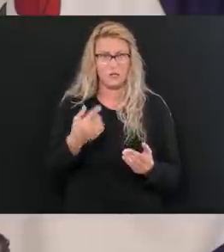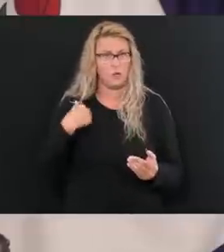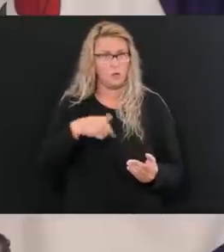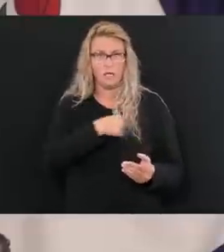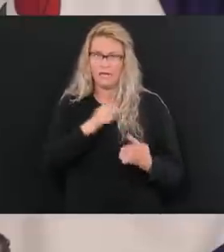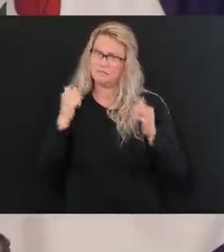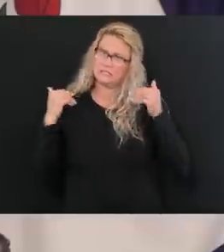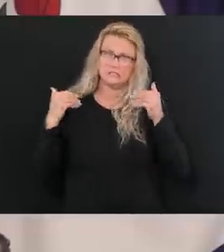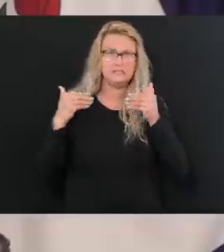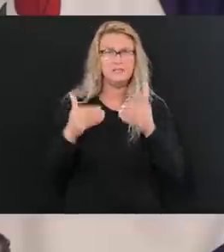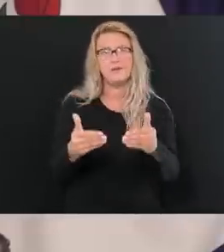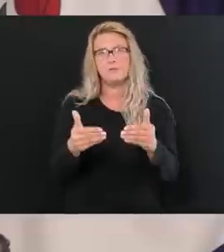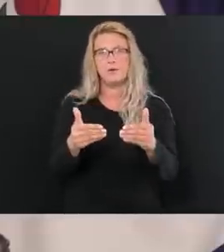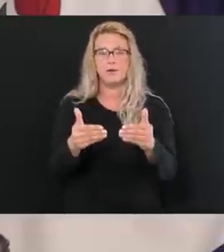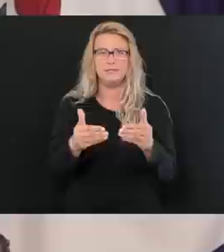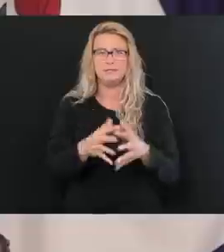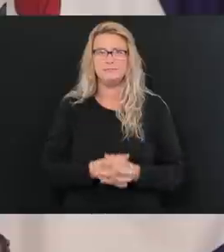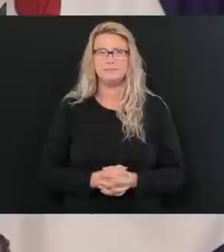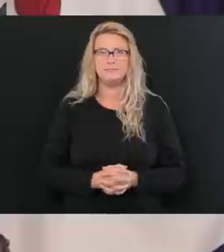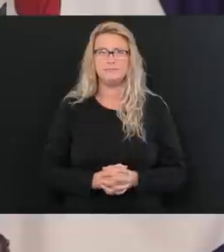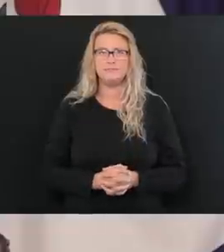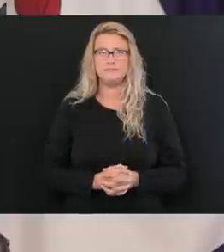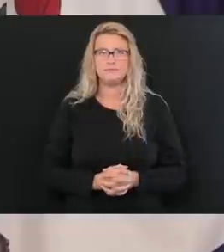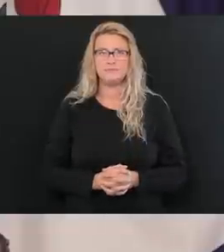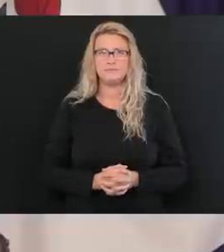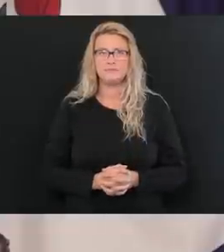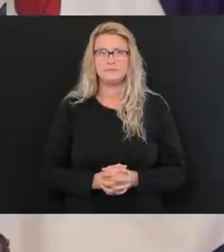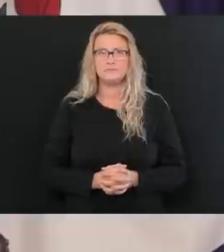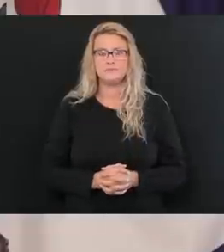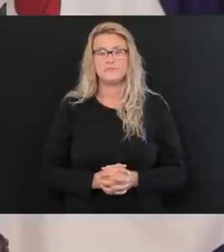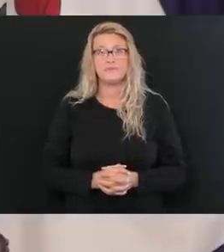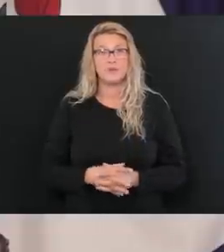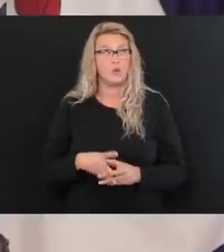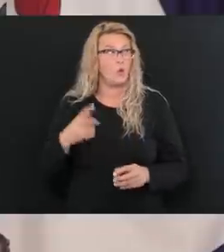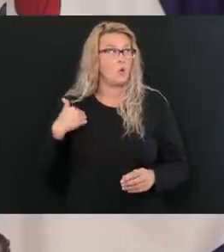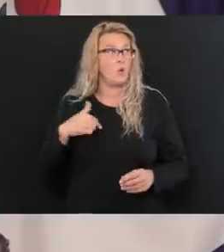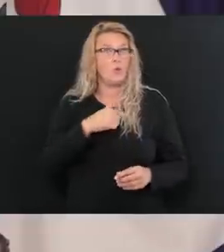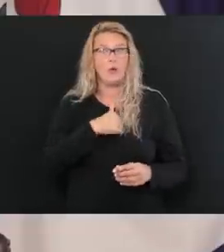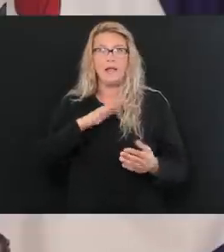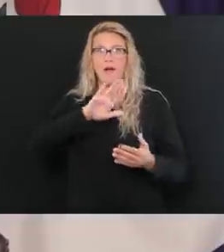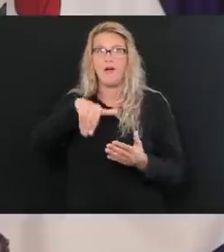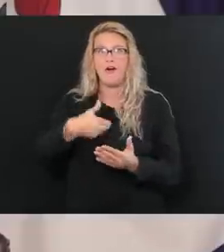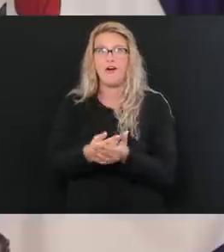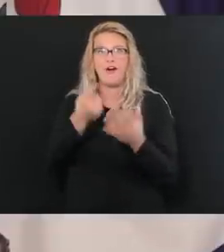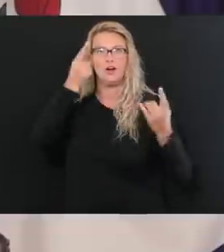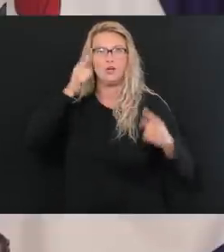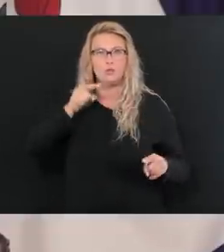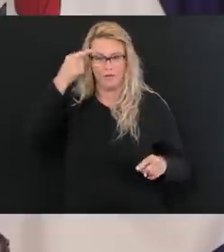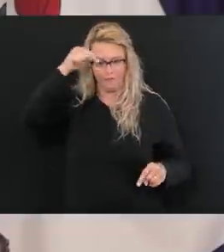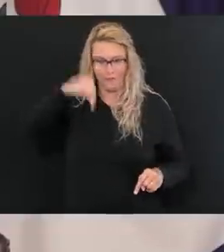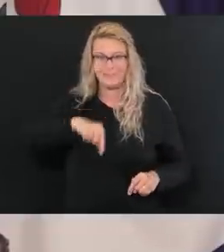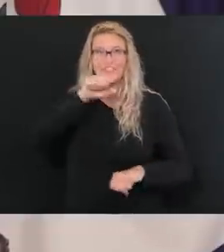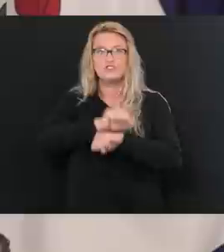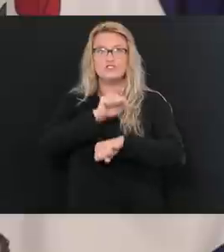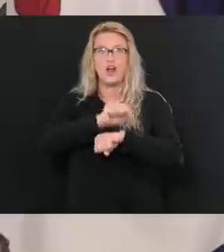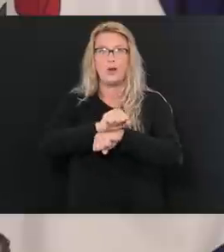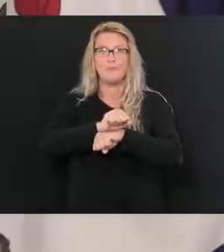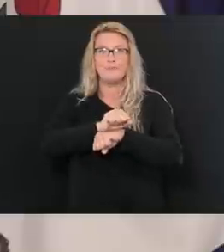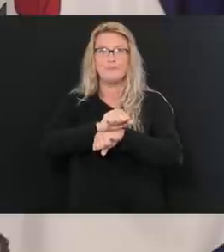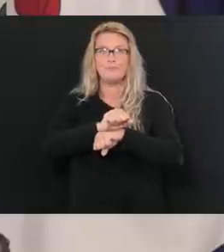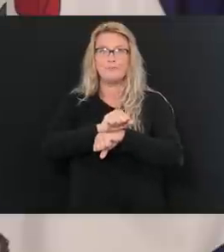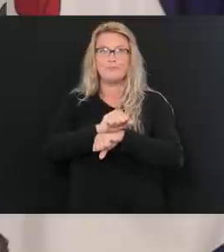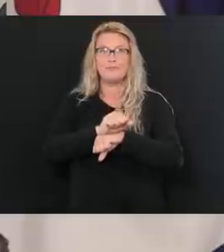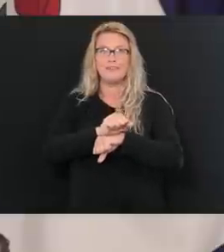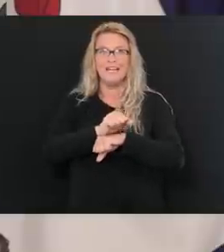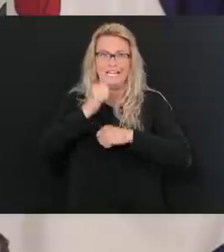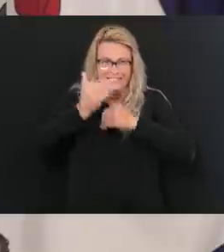suck it up and keep going because we've all signed on to this job to try to get